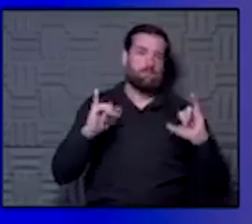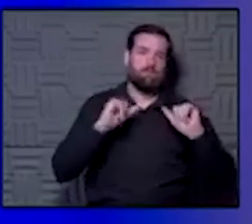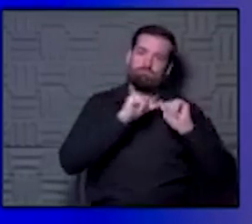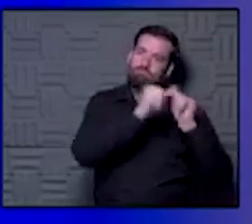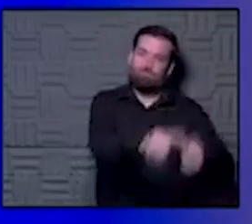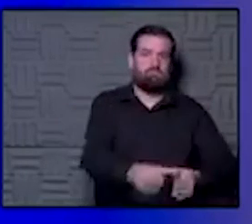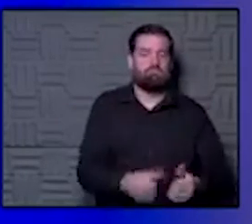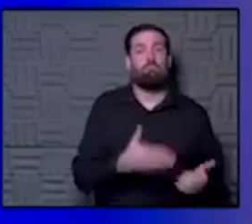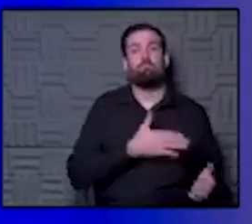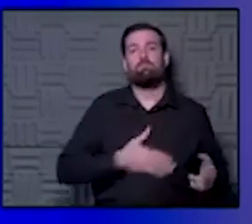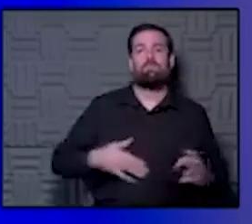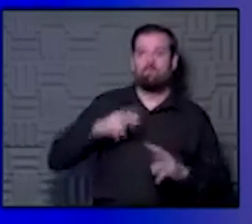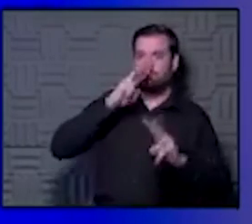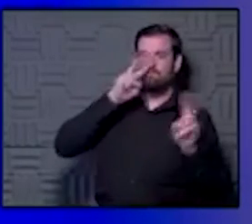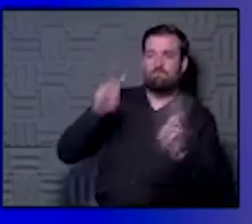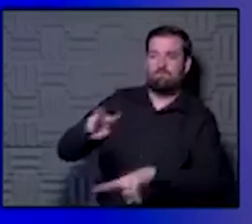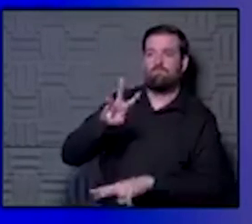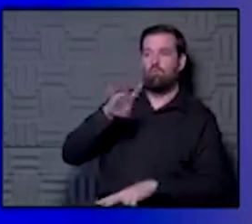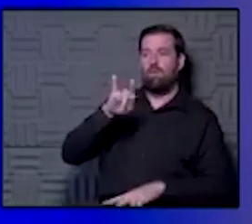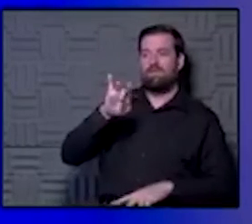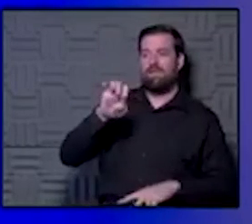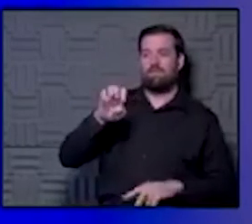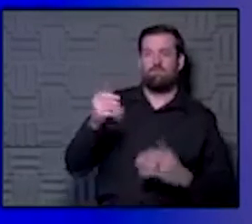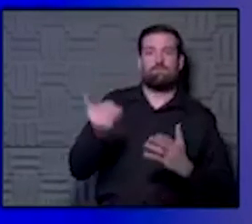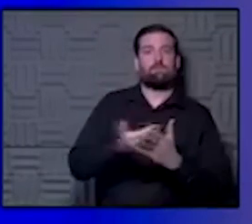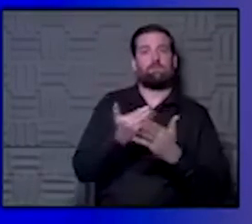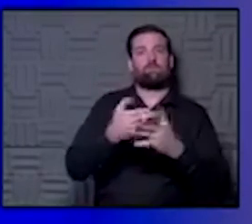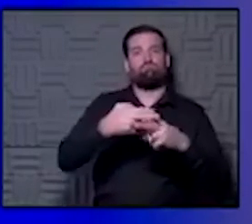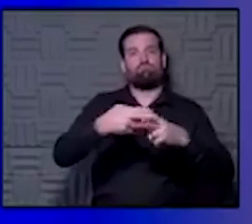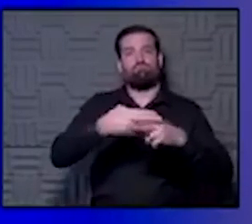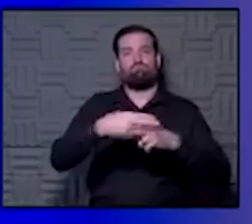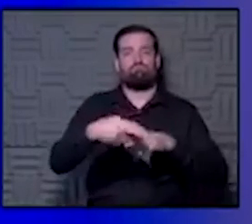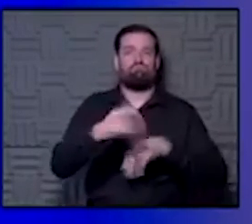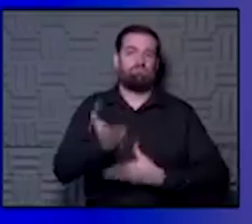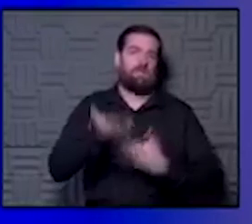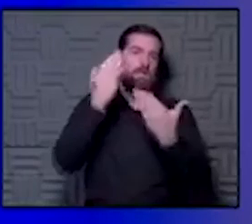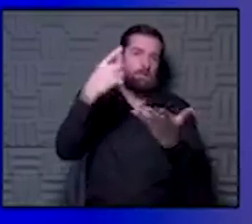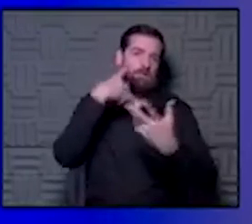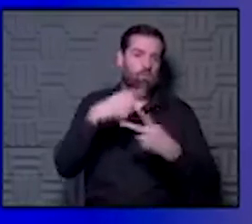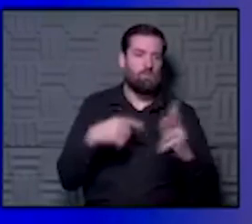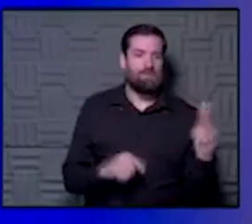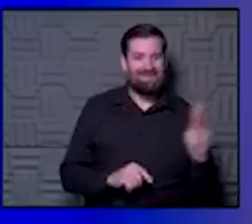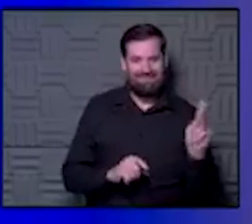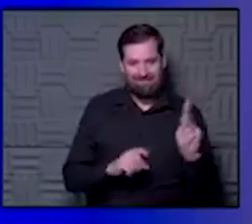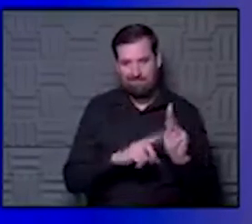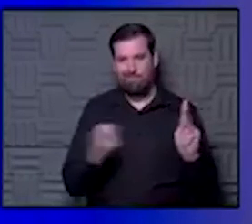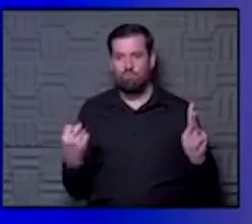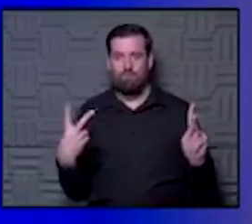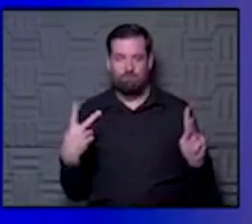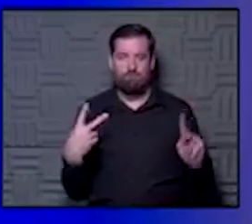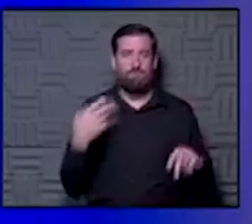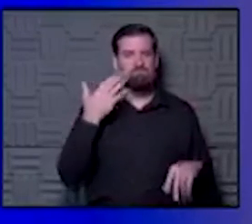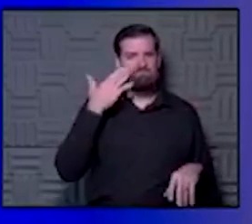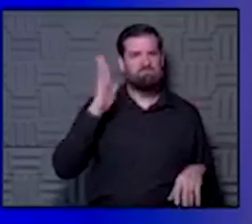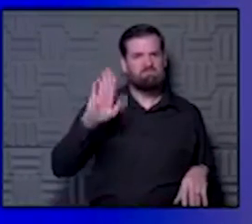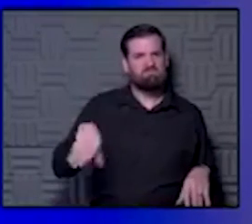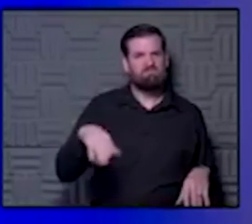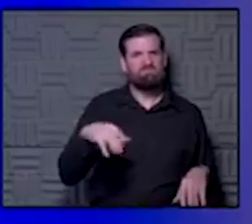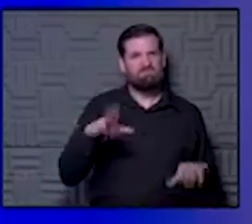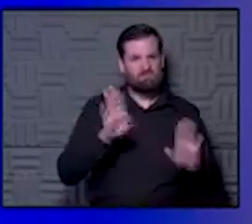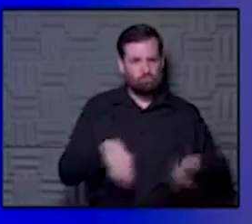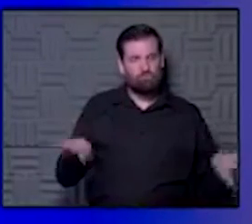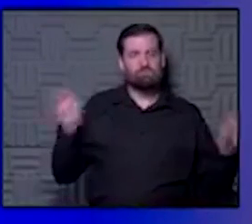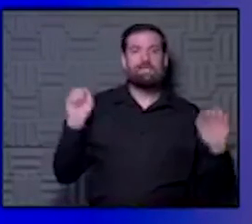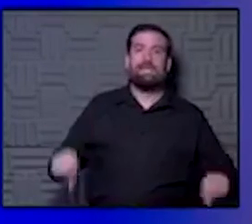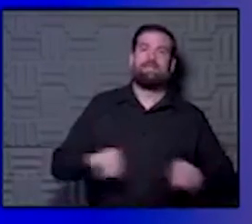Please go to the website and look up the new interim guidance for K through 12 schools. And we understand children can